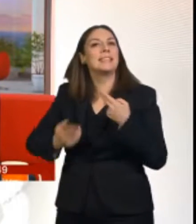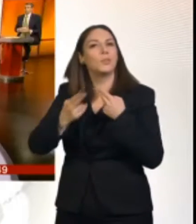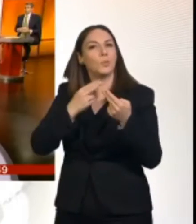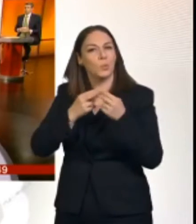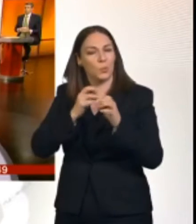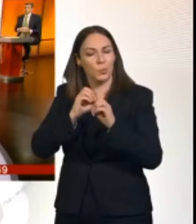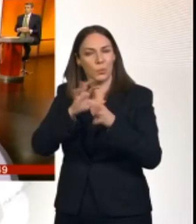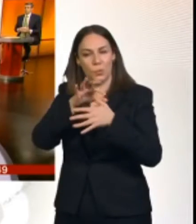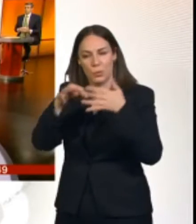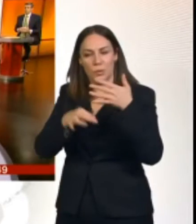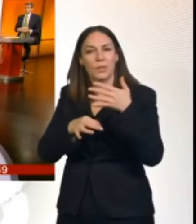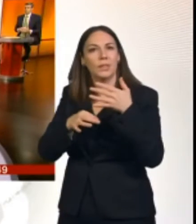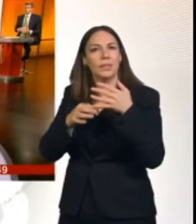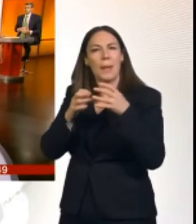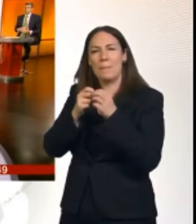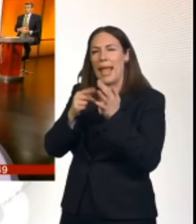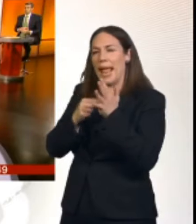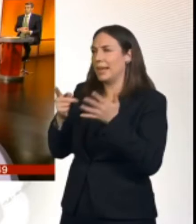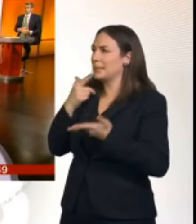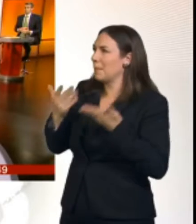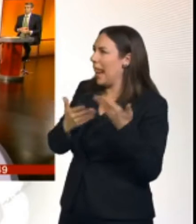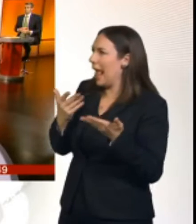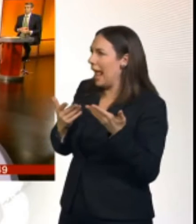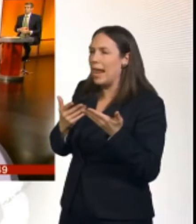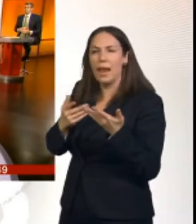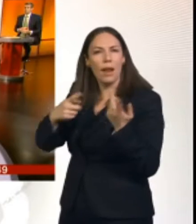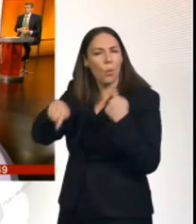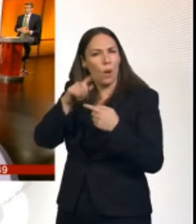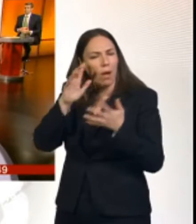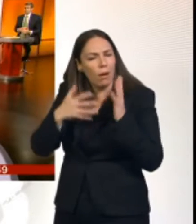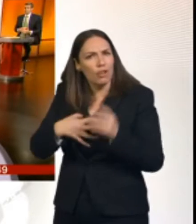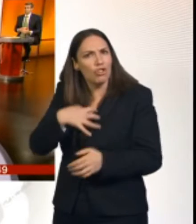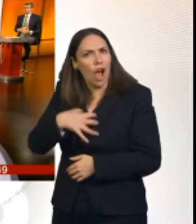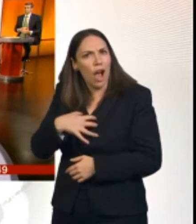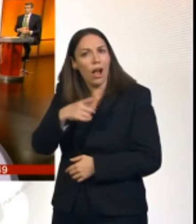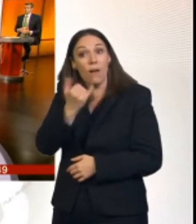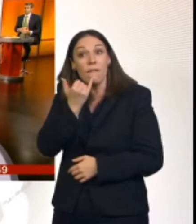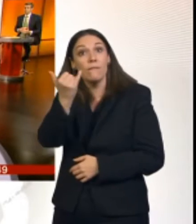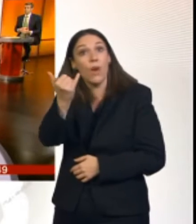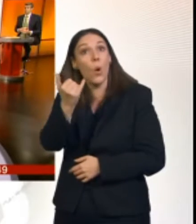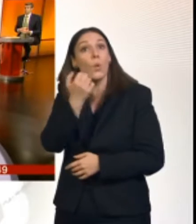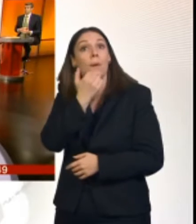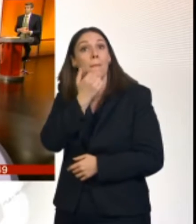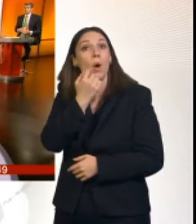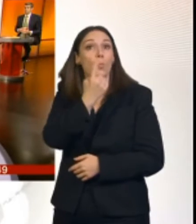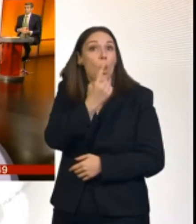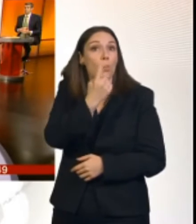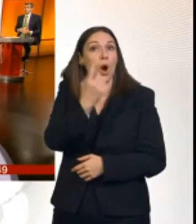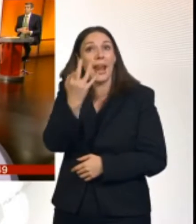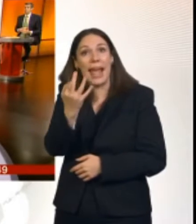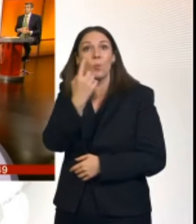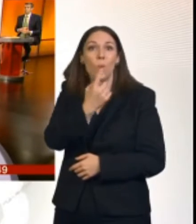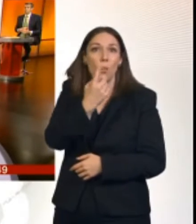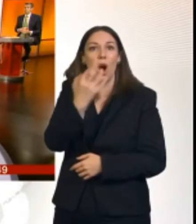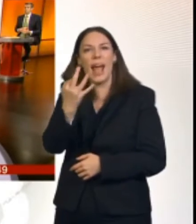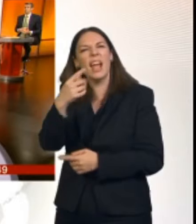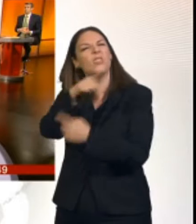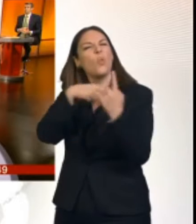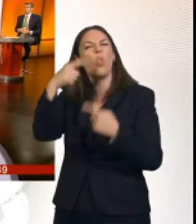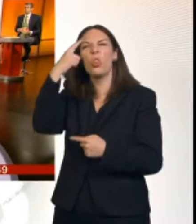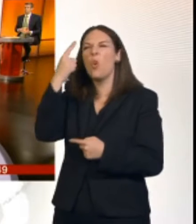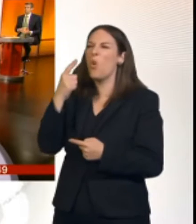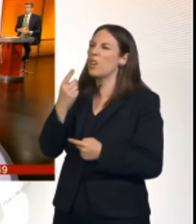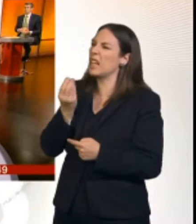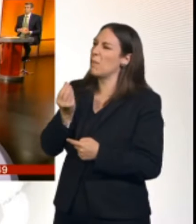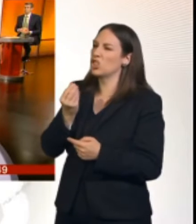all of us have been slightly amazed by this this morning. When you call 118-118, how much do you think you're paying? And everyone's saying, you know, 40p, maybe a pound, a couple of,